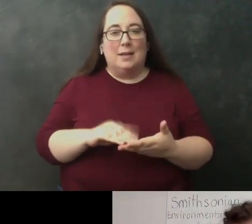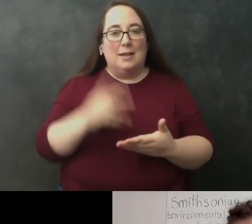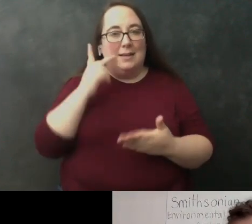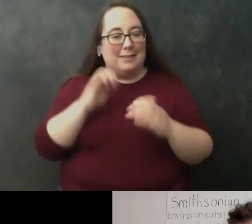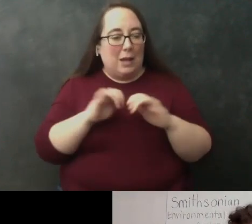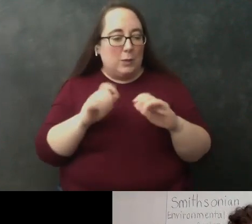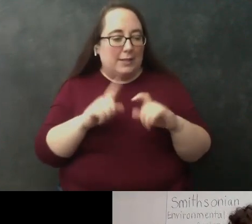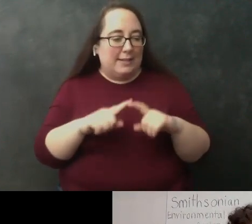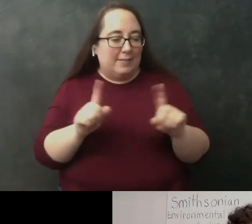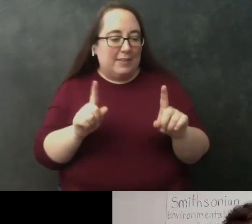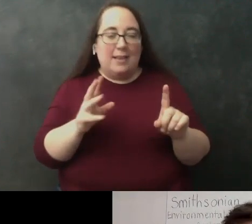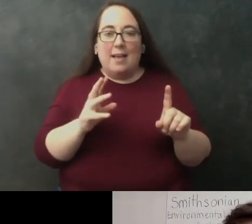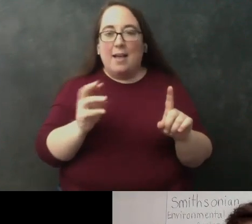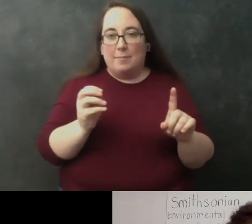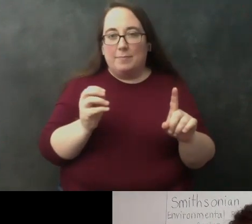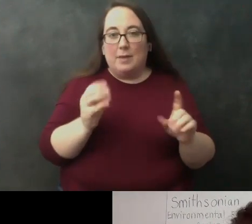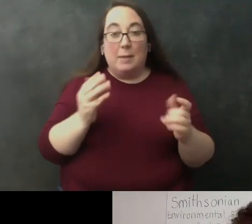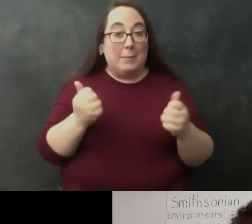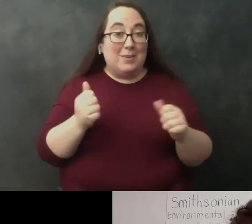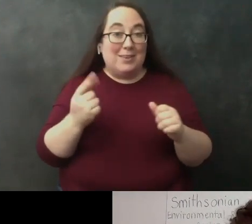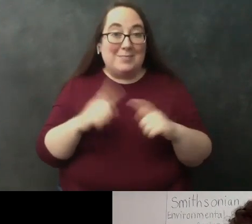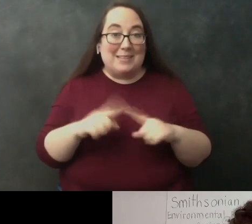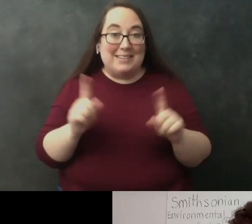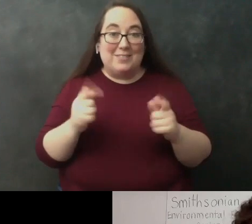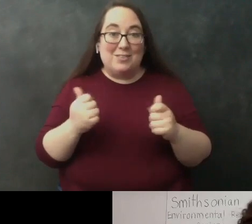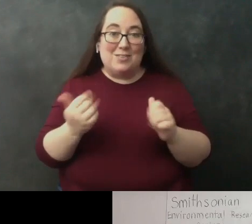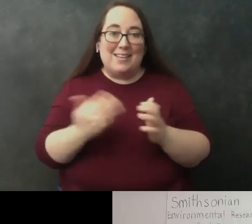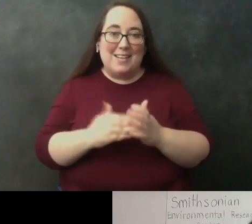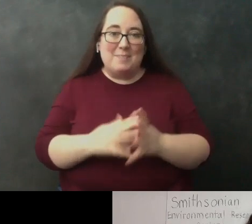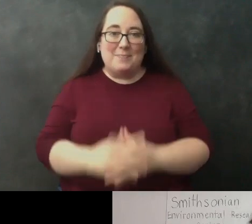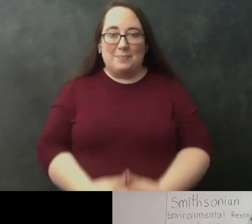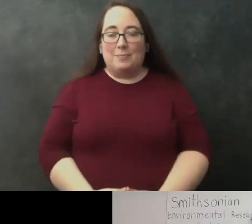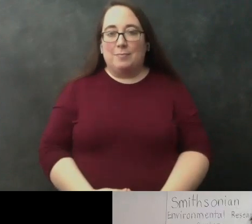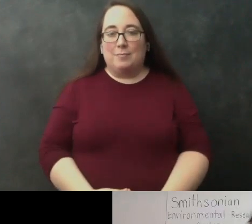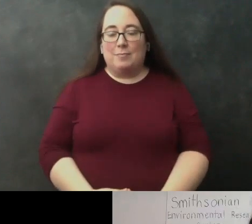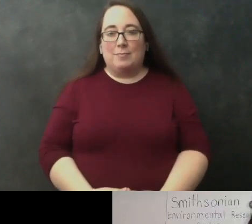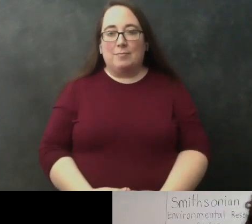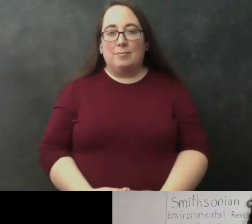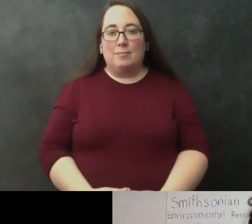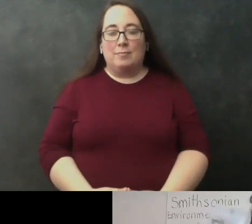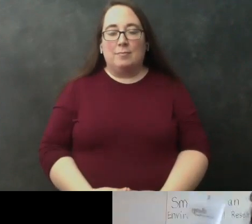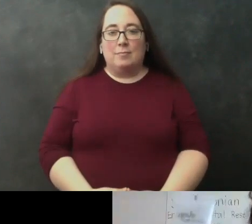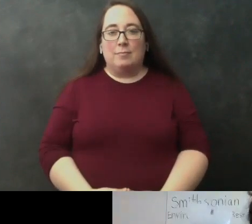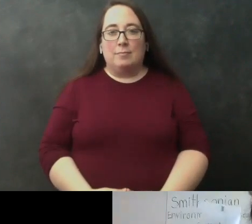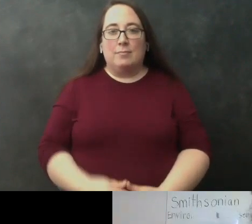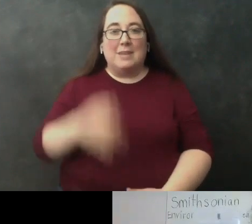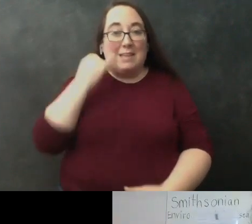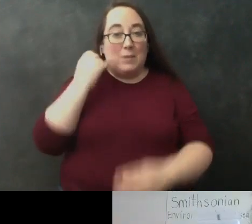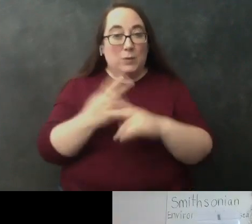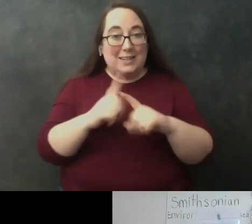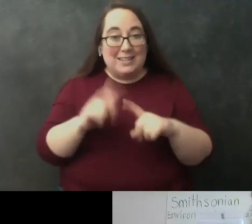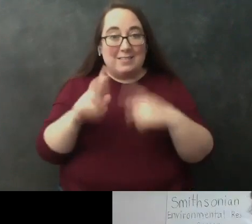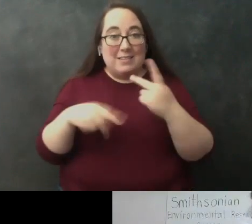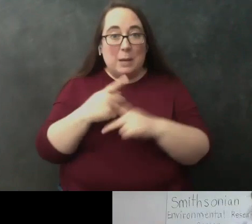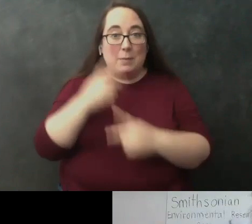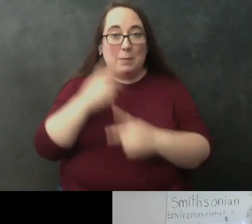differently and maybe try something different okay and that also reminds me if at home if you're using a different type of shampoo